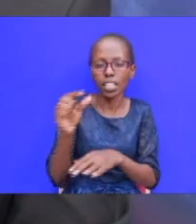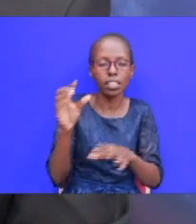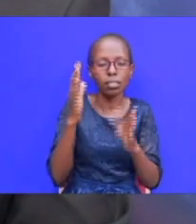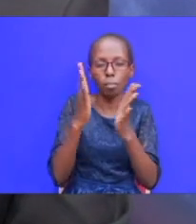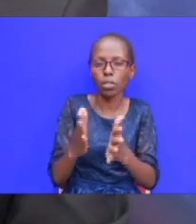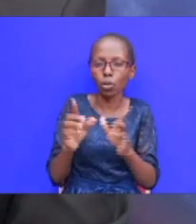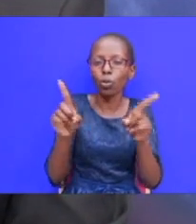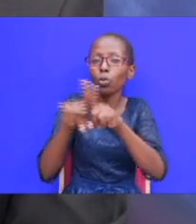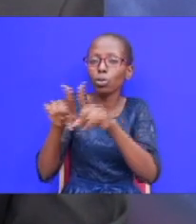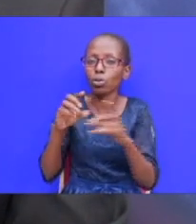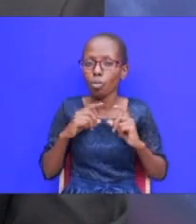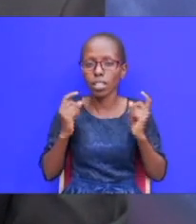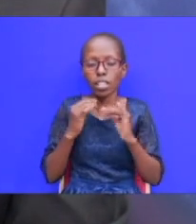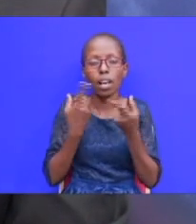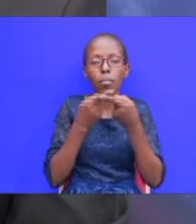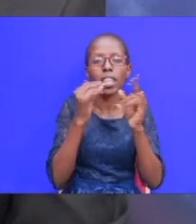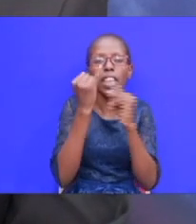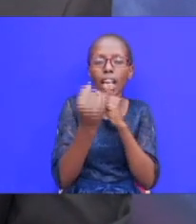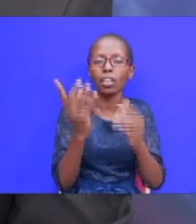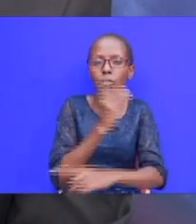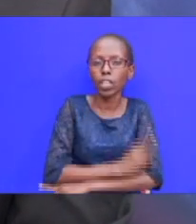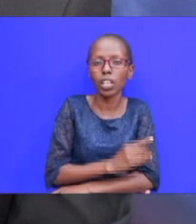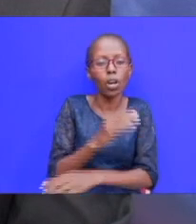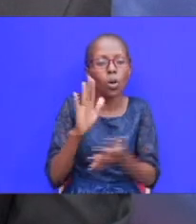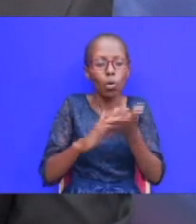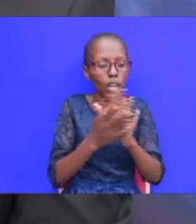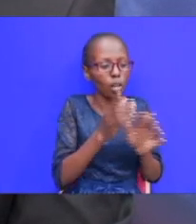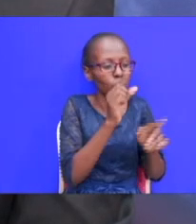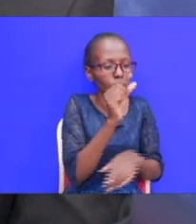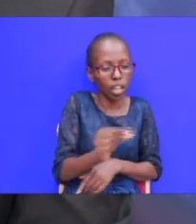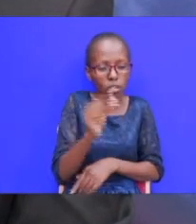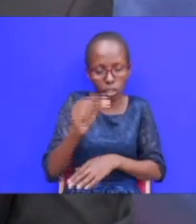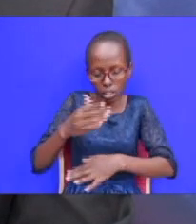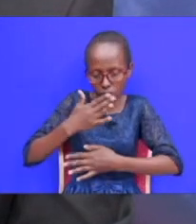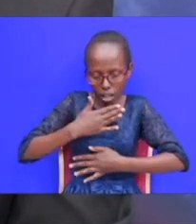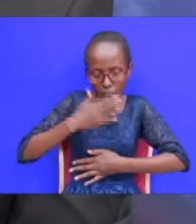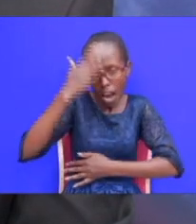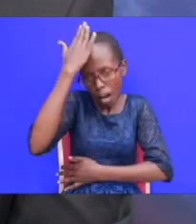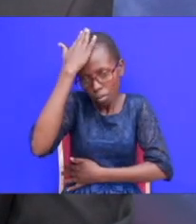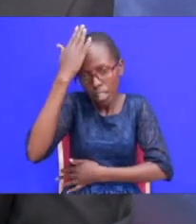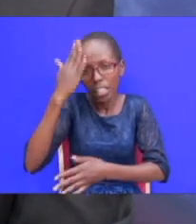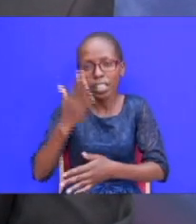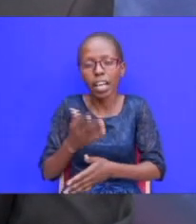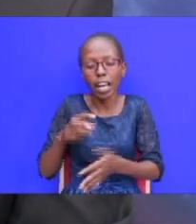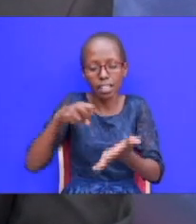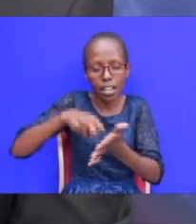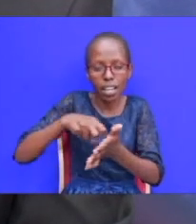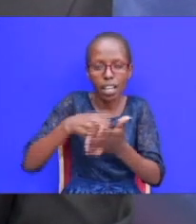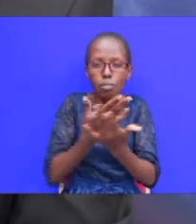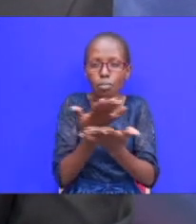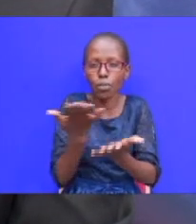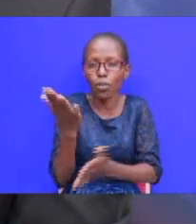but at the end of the day without each and every person humbling down and kneeling down before